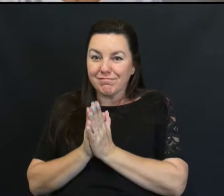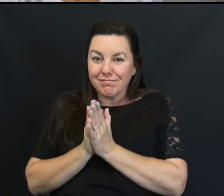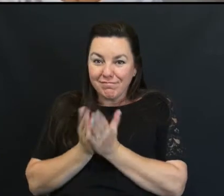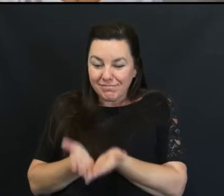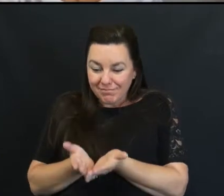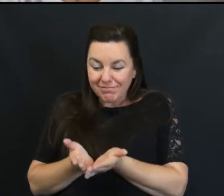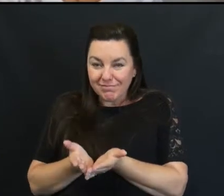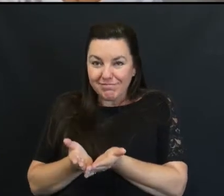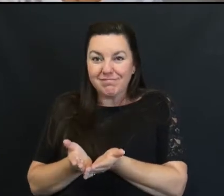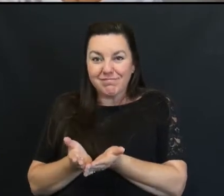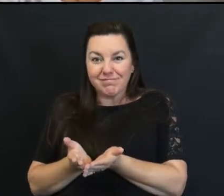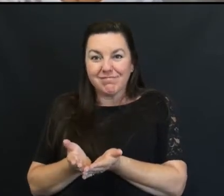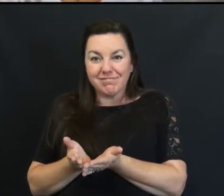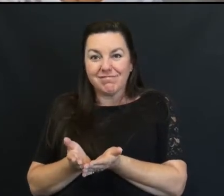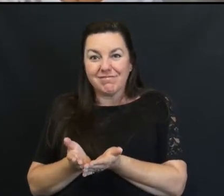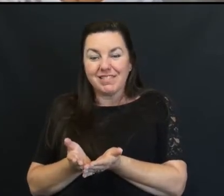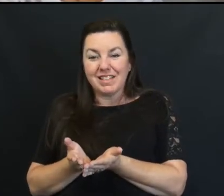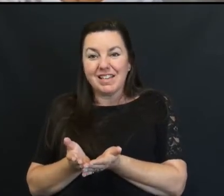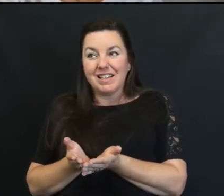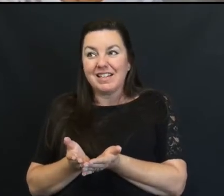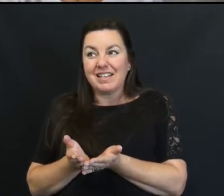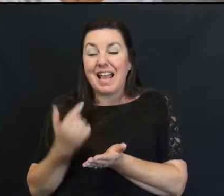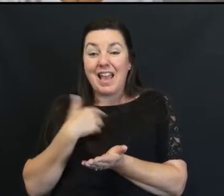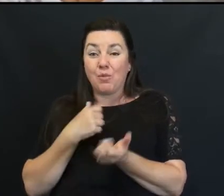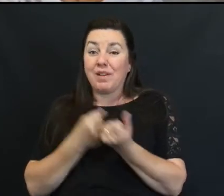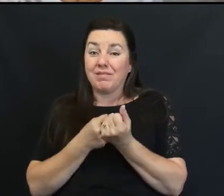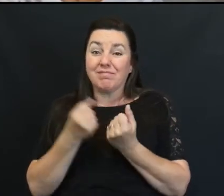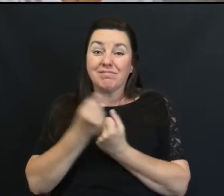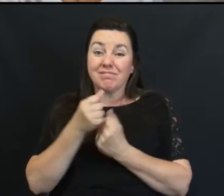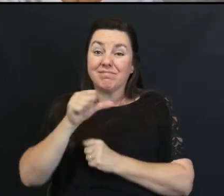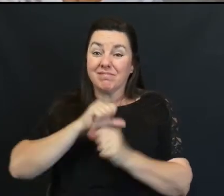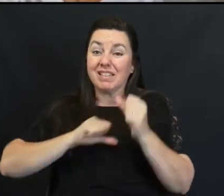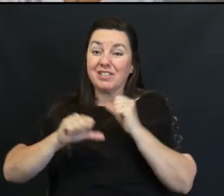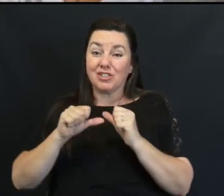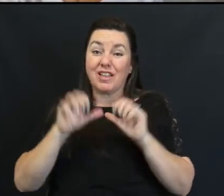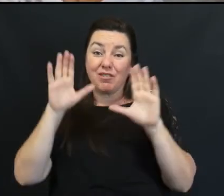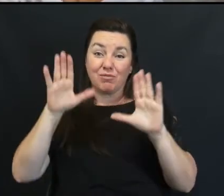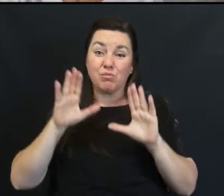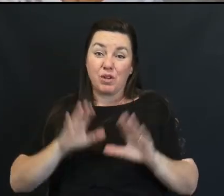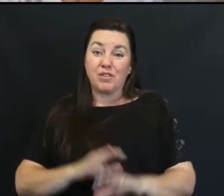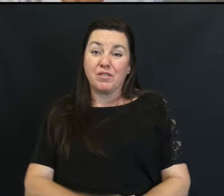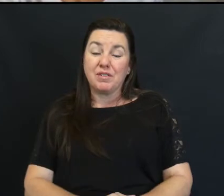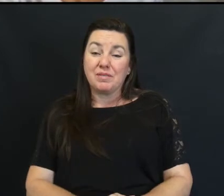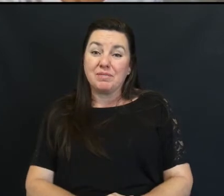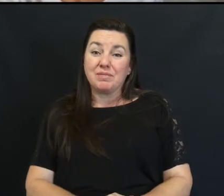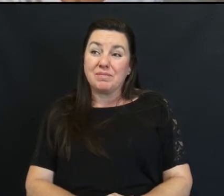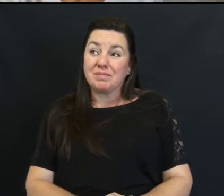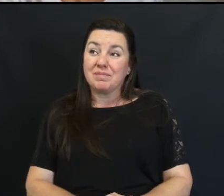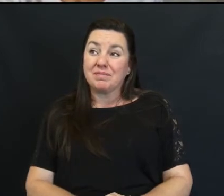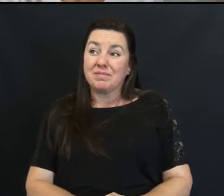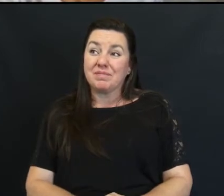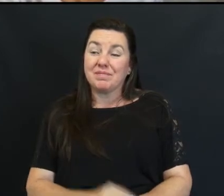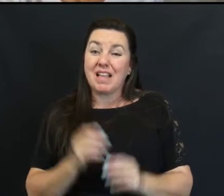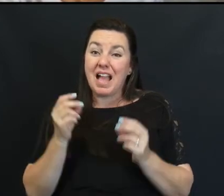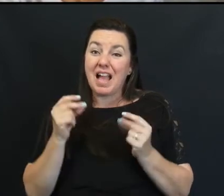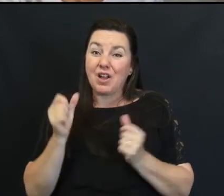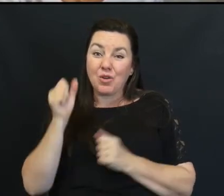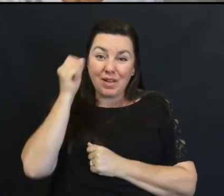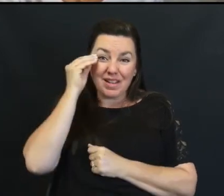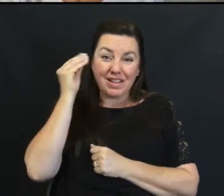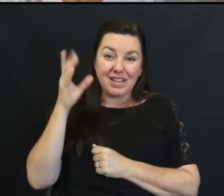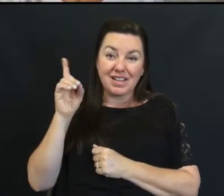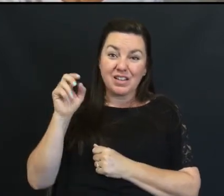the word of God And we have Great support With each other So that's really Super wonderful A quick shout out To